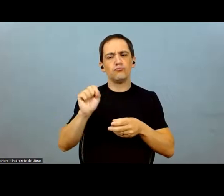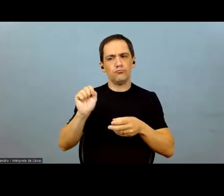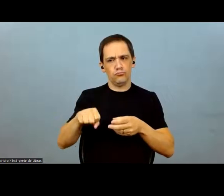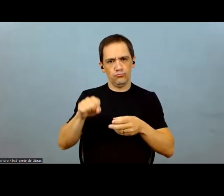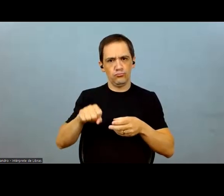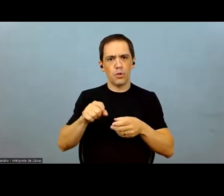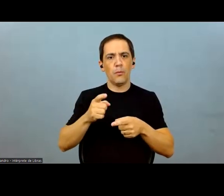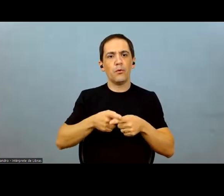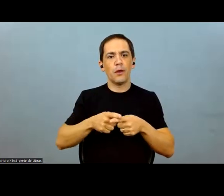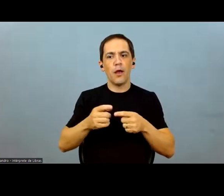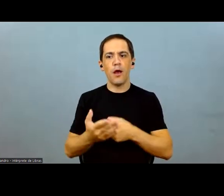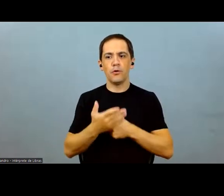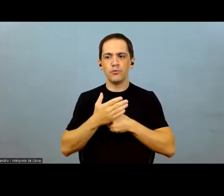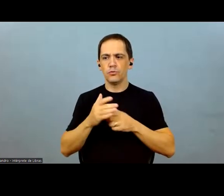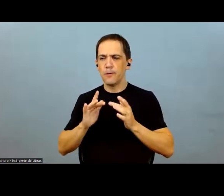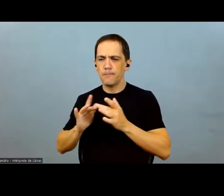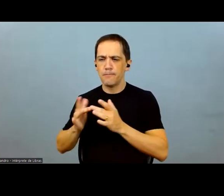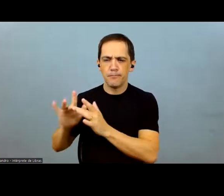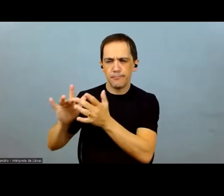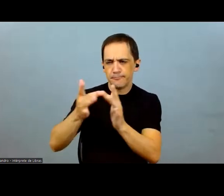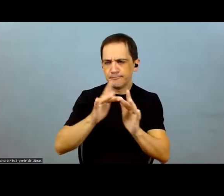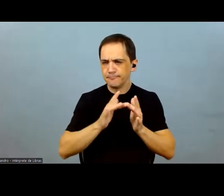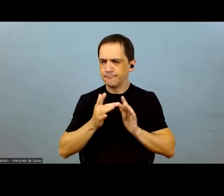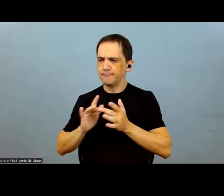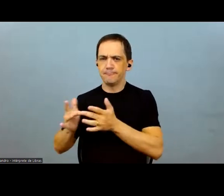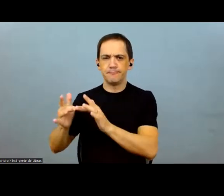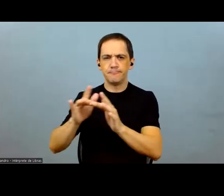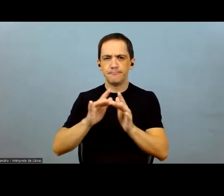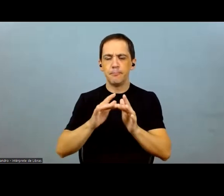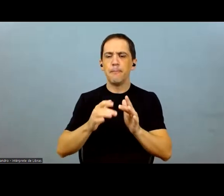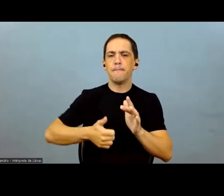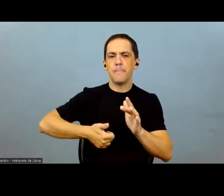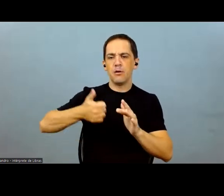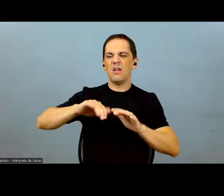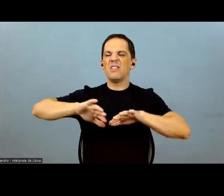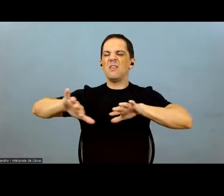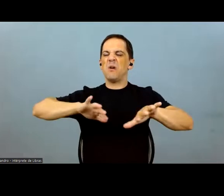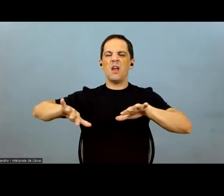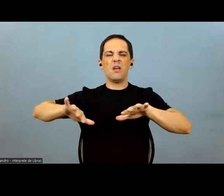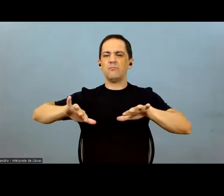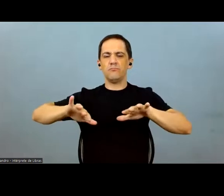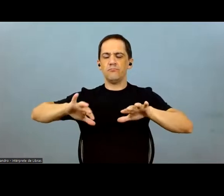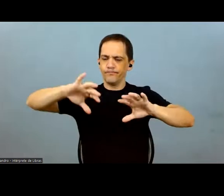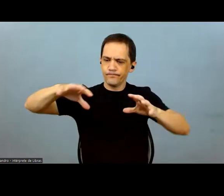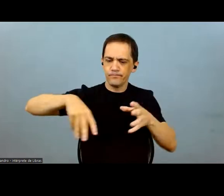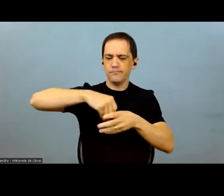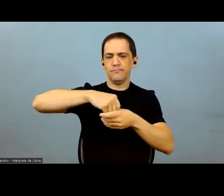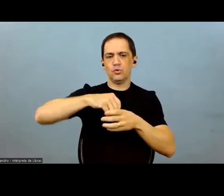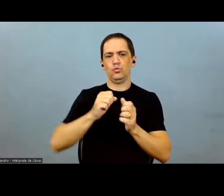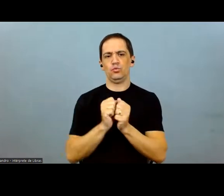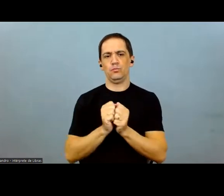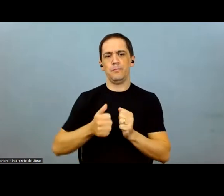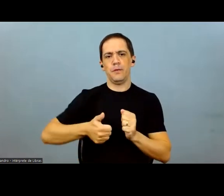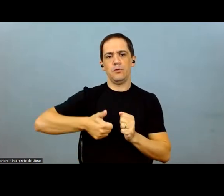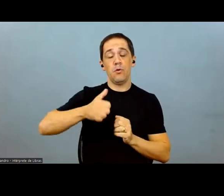keeping it in integration because of the synergies. We believe that like this will add more value than